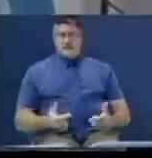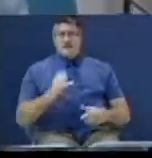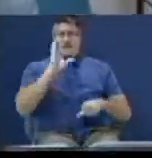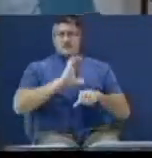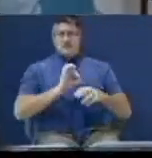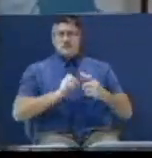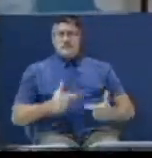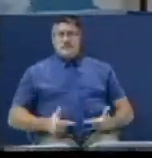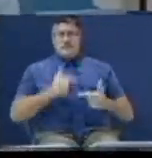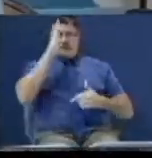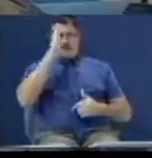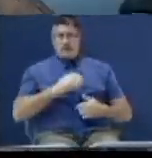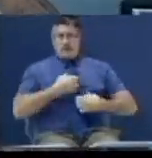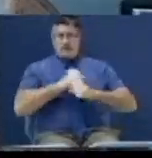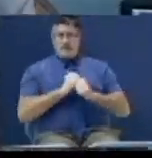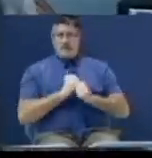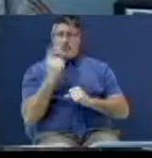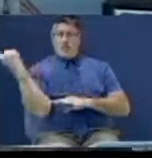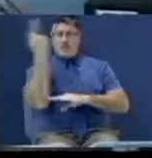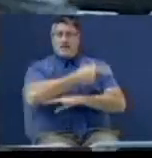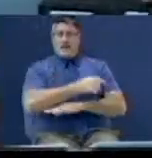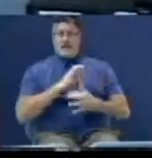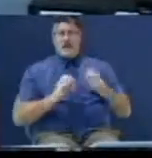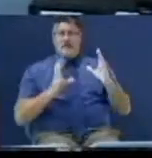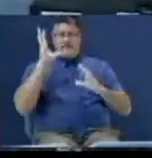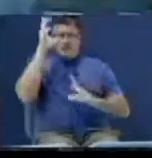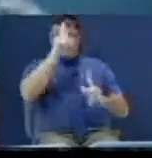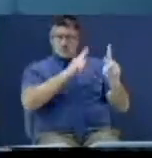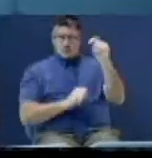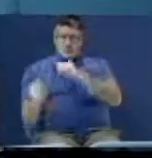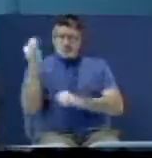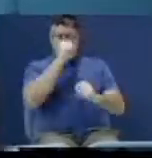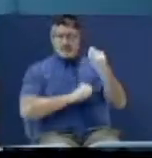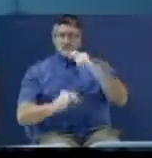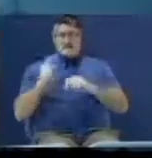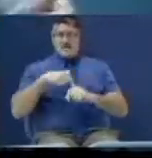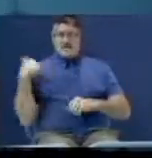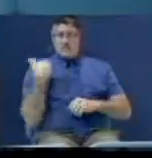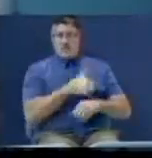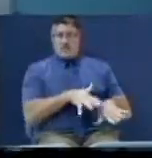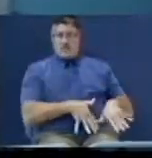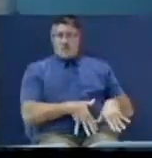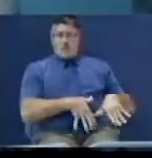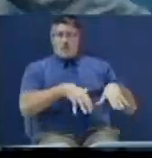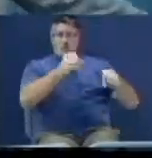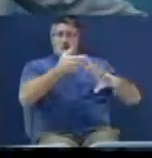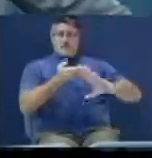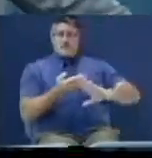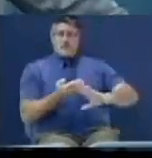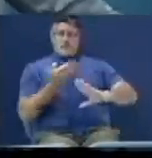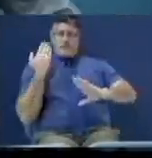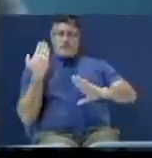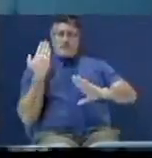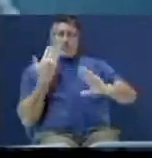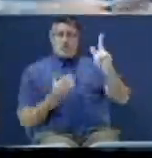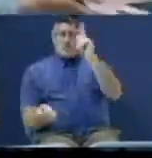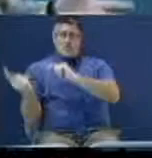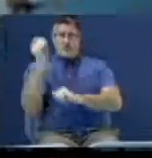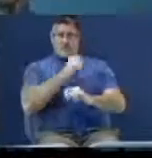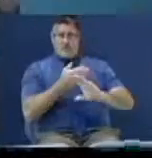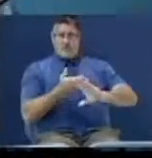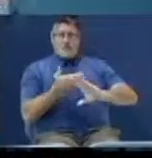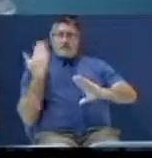not make one day of the tribulation. We're going out before. Before there's a war refresher and